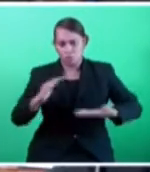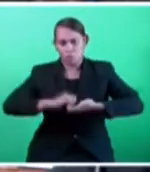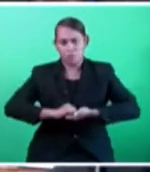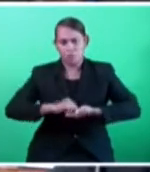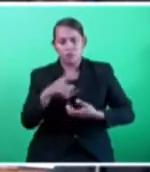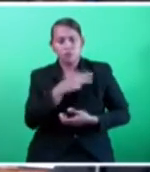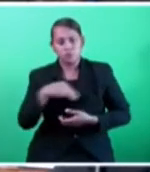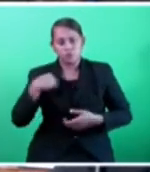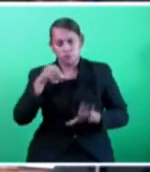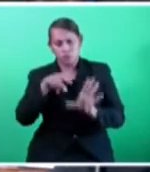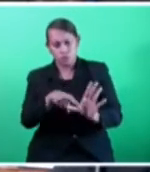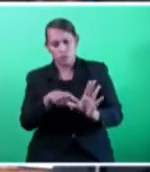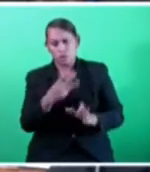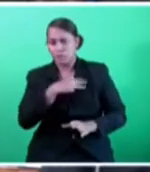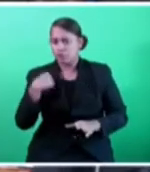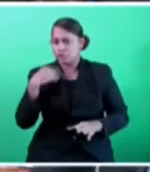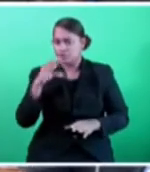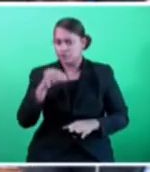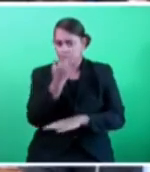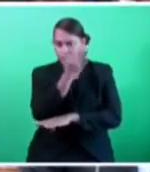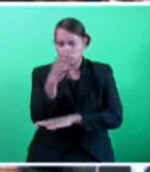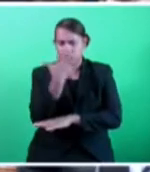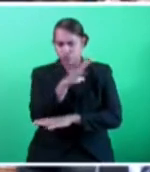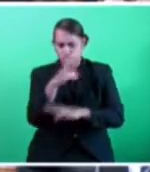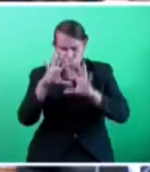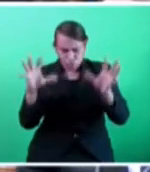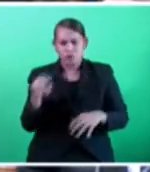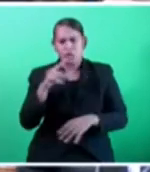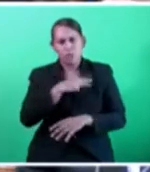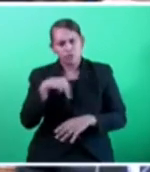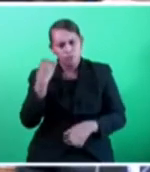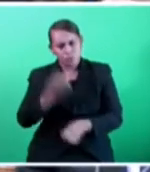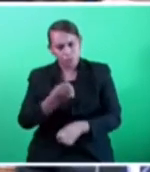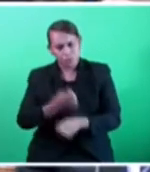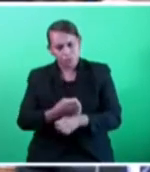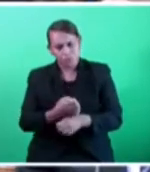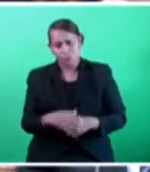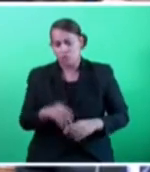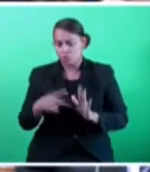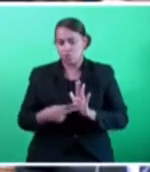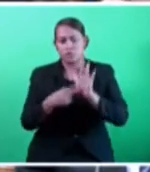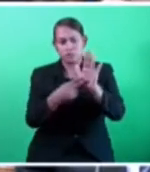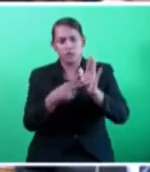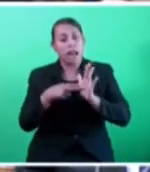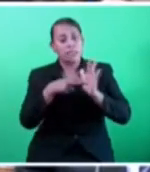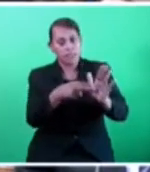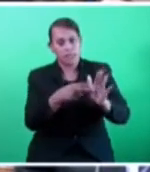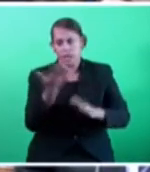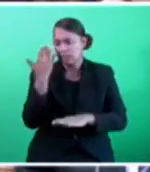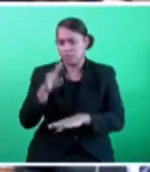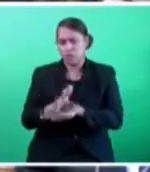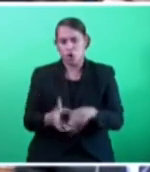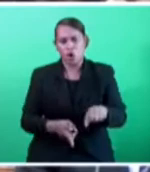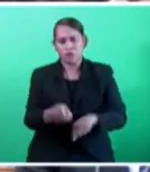Ministry of Forest, and Ministry of Employment, and Ministry Sambia Tonendi last month. And